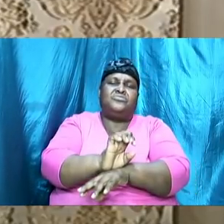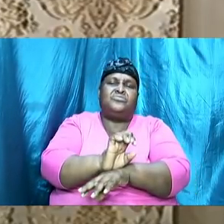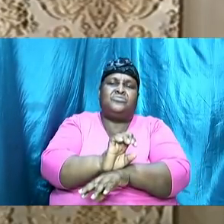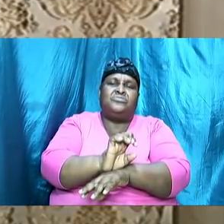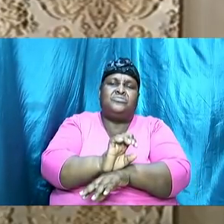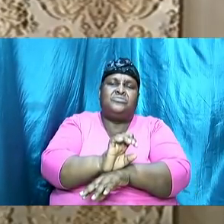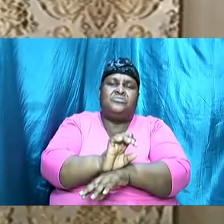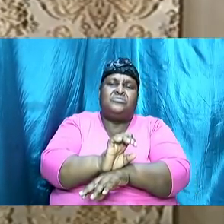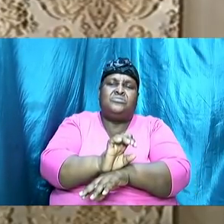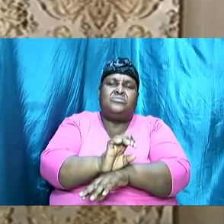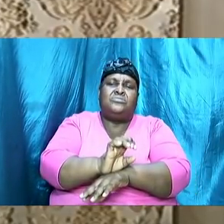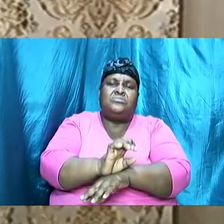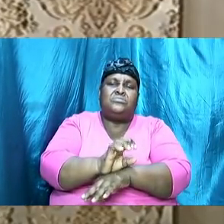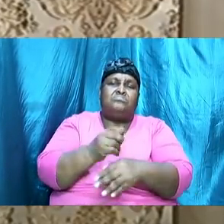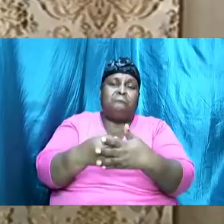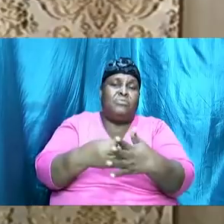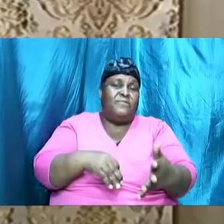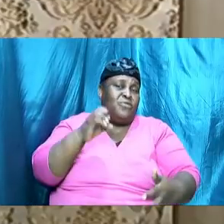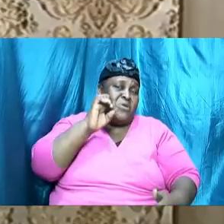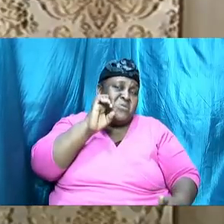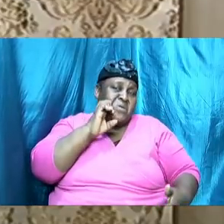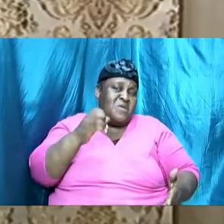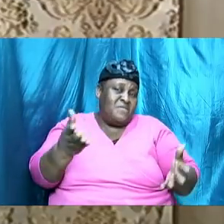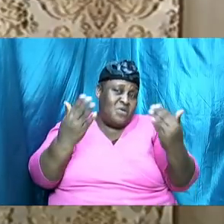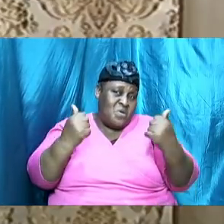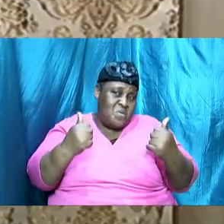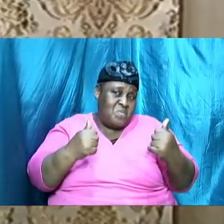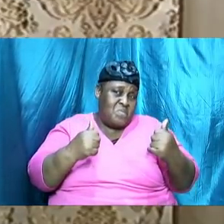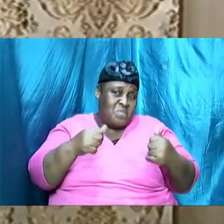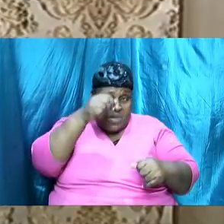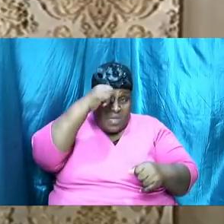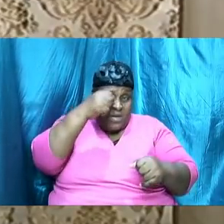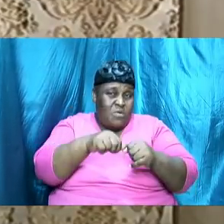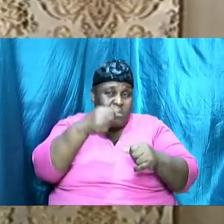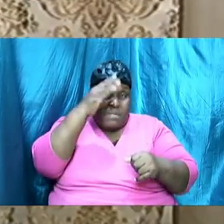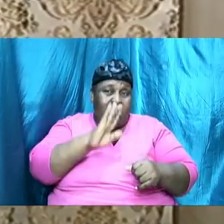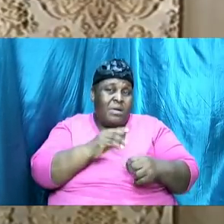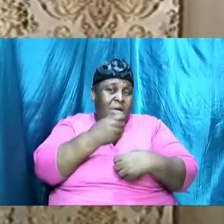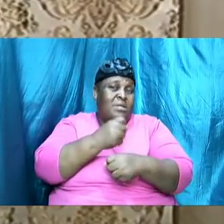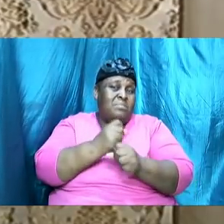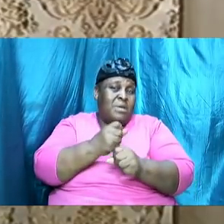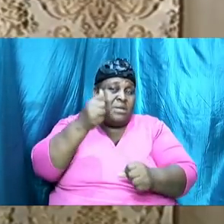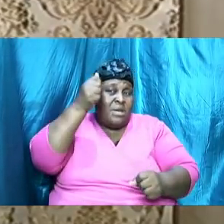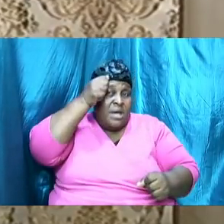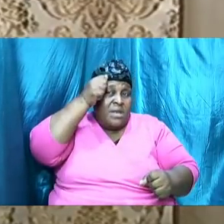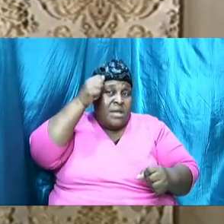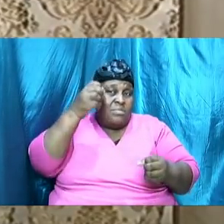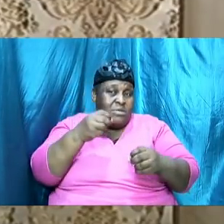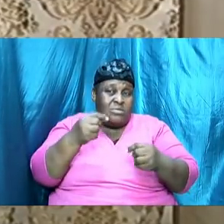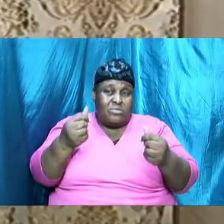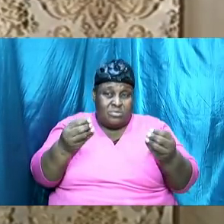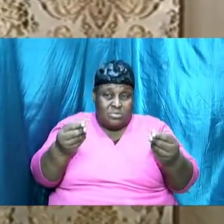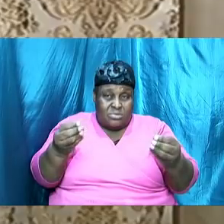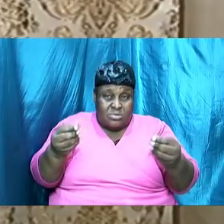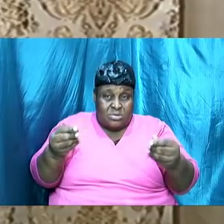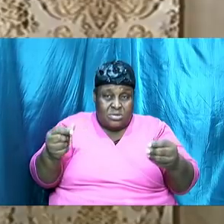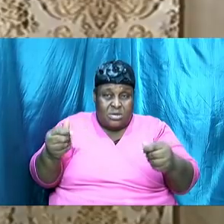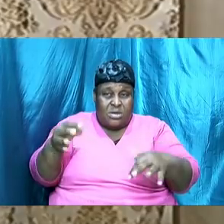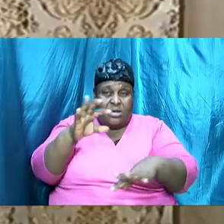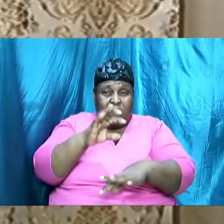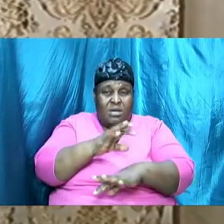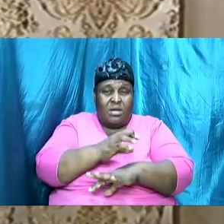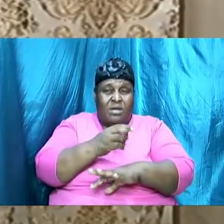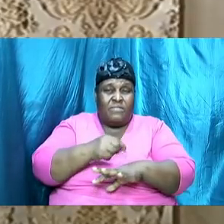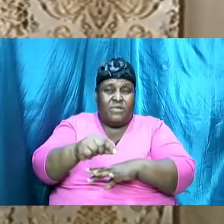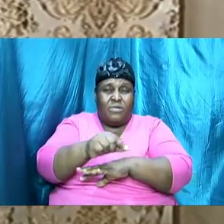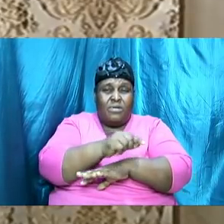before Eve came remember God made Adam from the dust of the earth Eve came from Adam